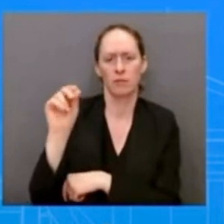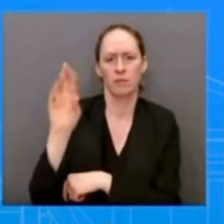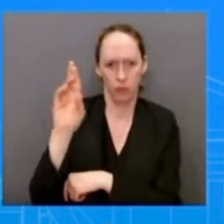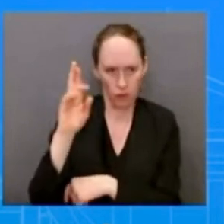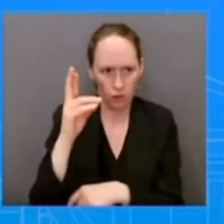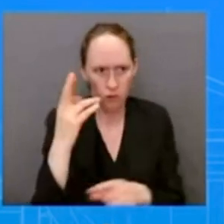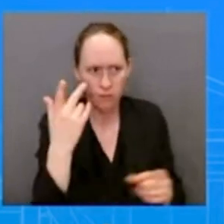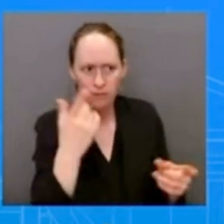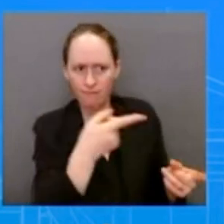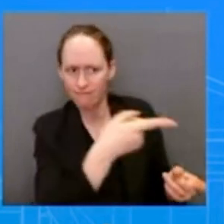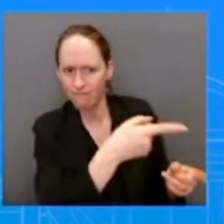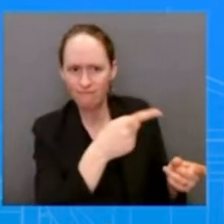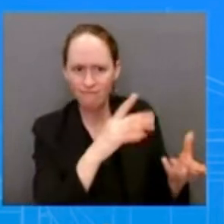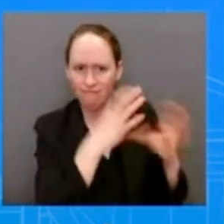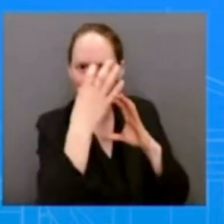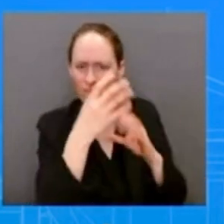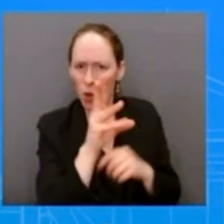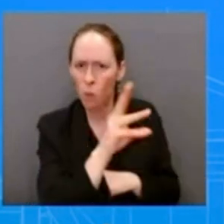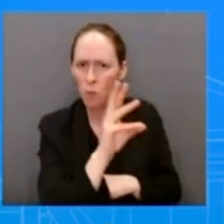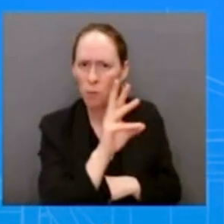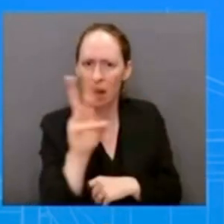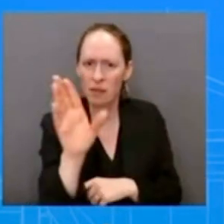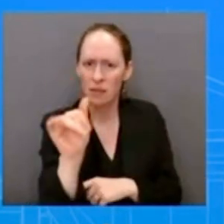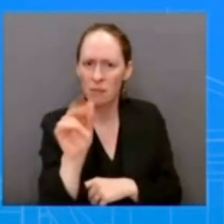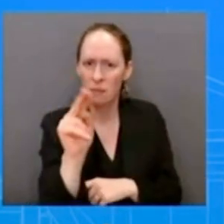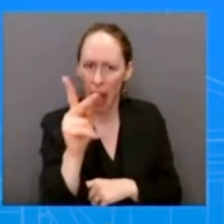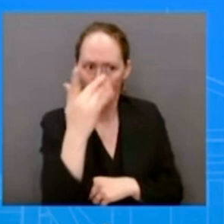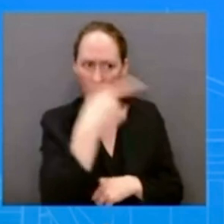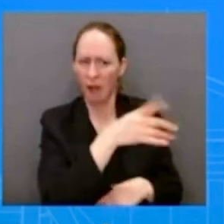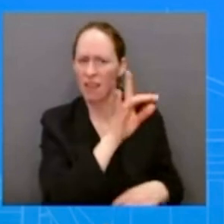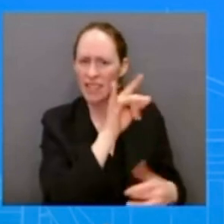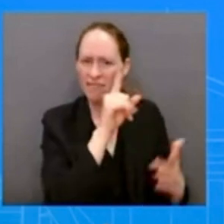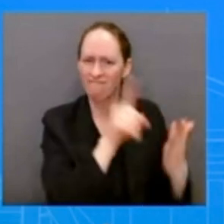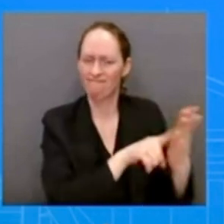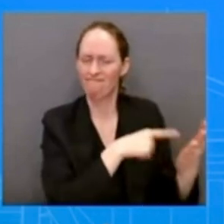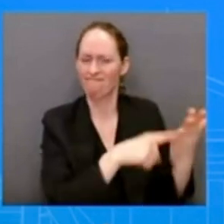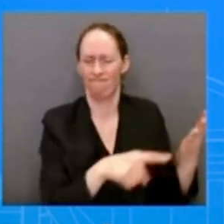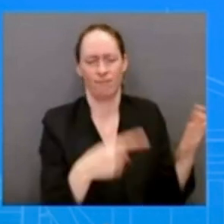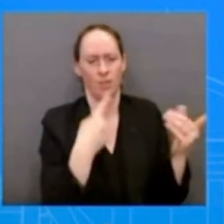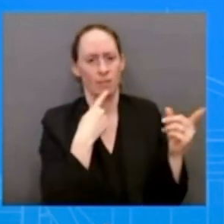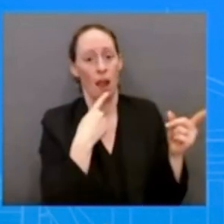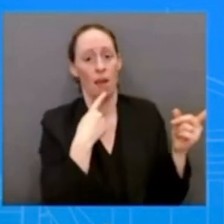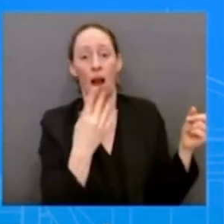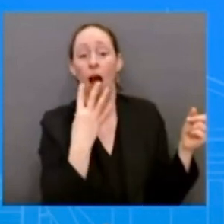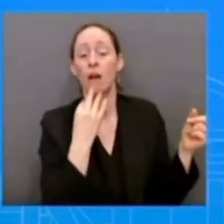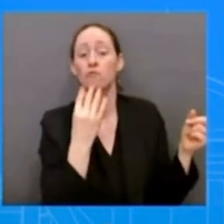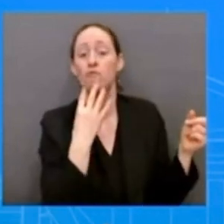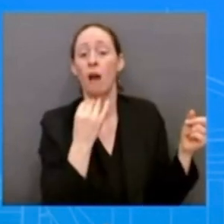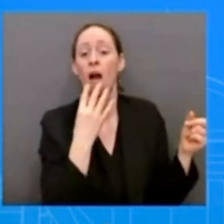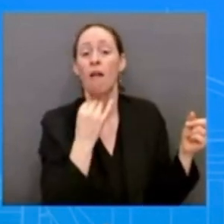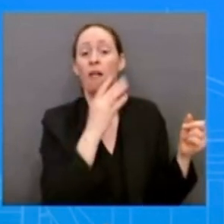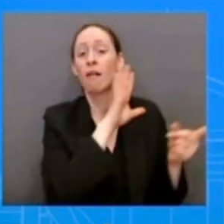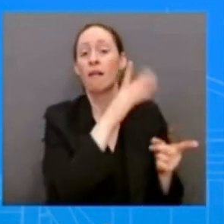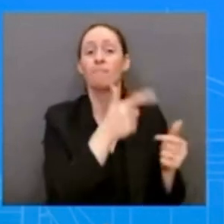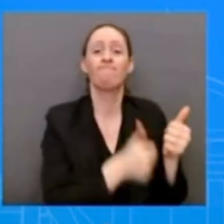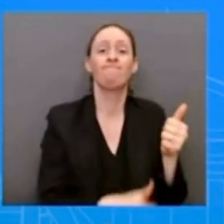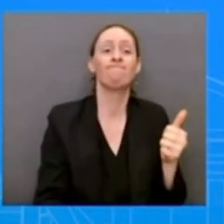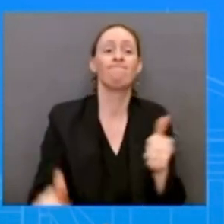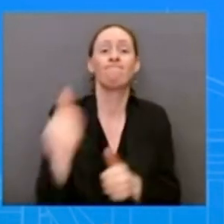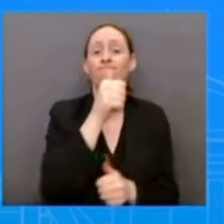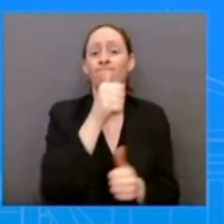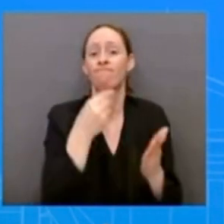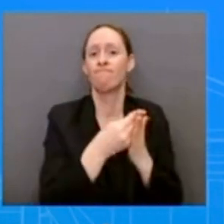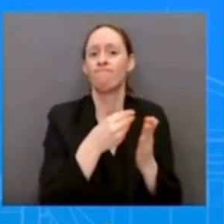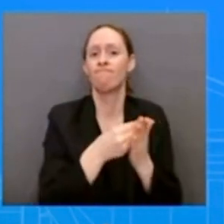Israel's finance minister wondering what is the current state of of US-Israel relations and how concerned is the United States